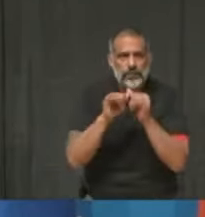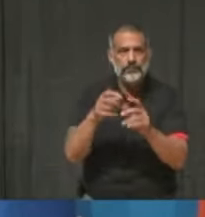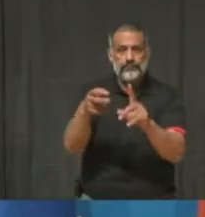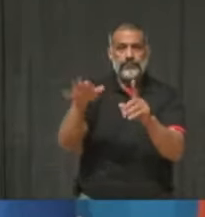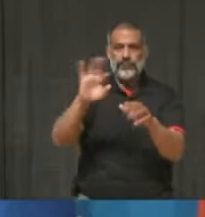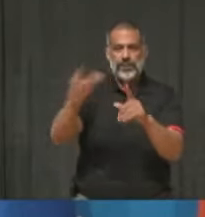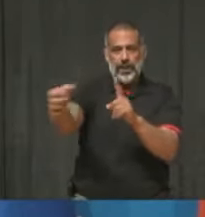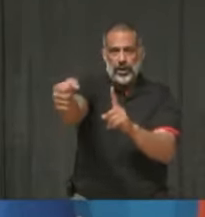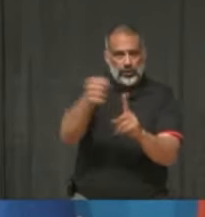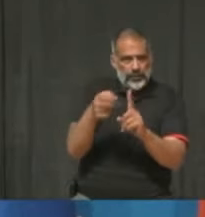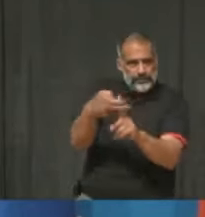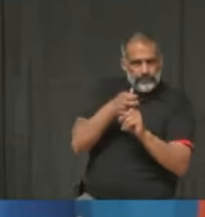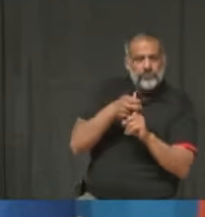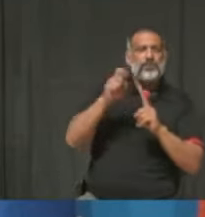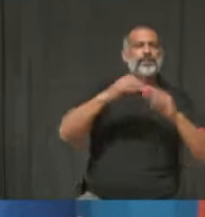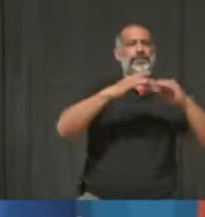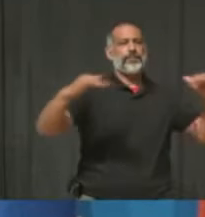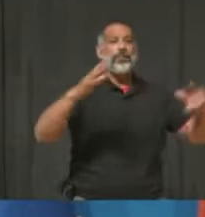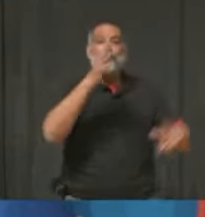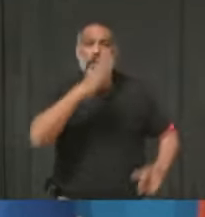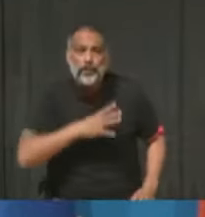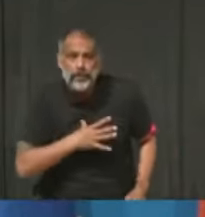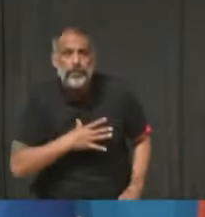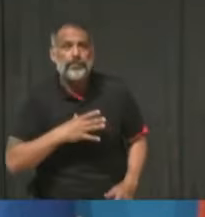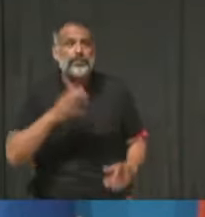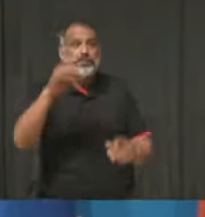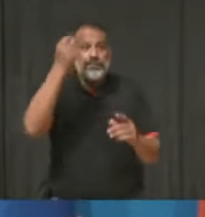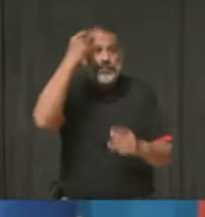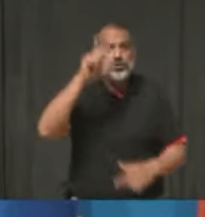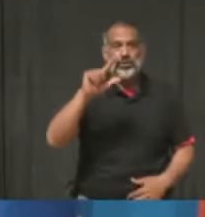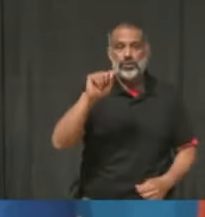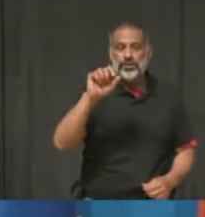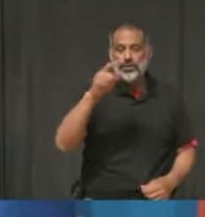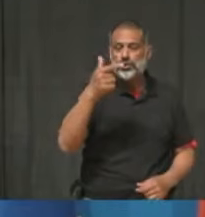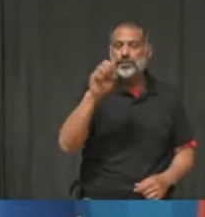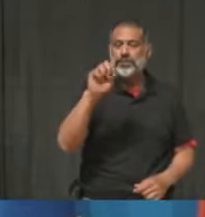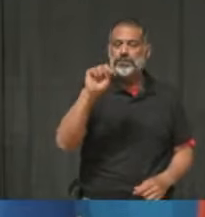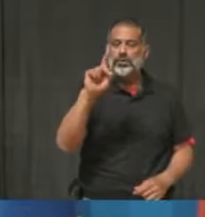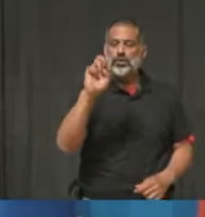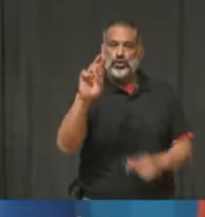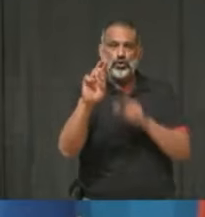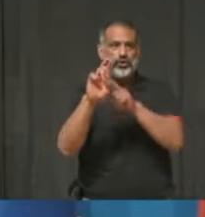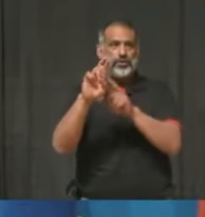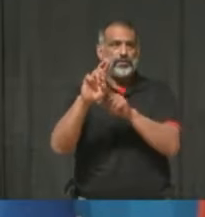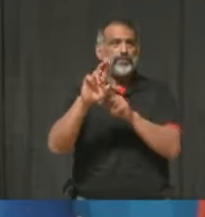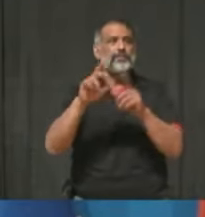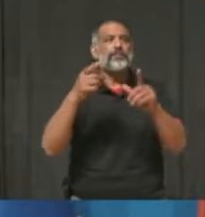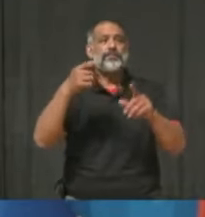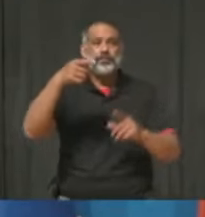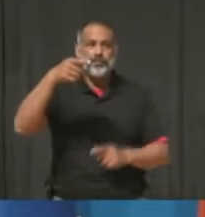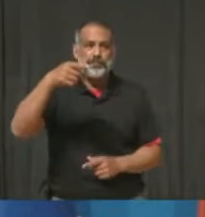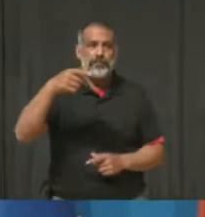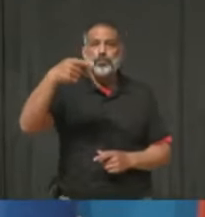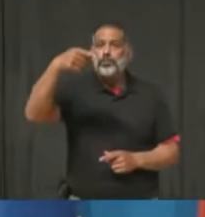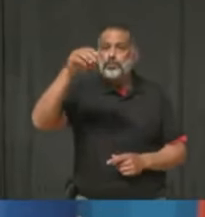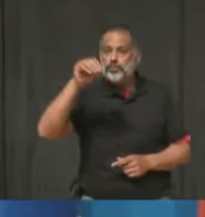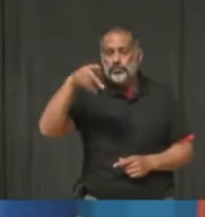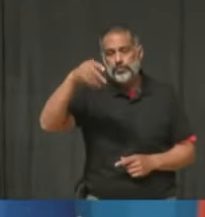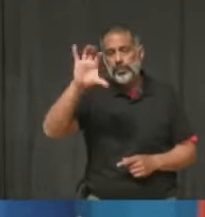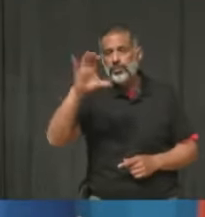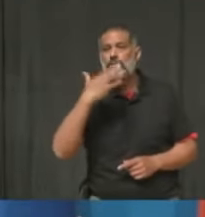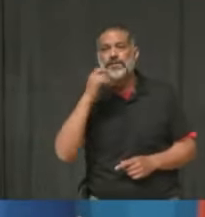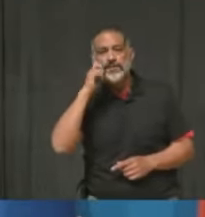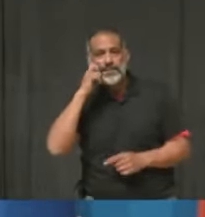of different women who have different gender, different racialized backgrounds, etc. So we do know that in the 30 to